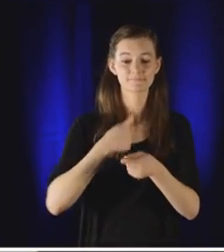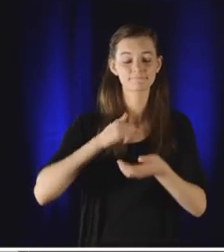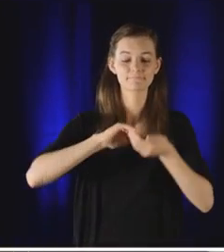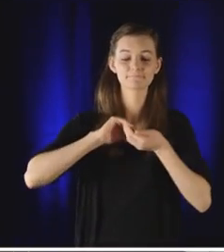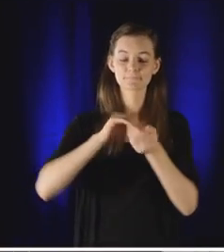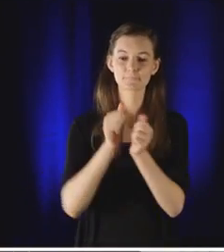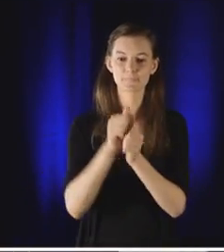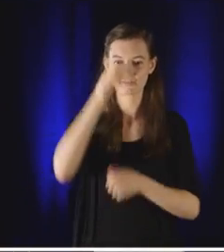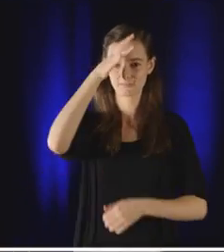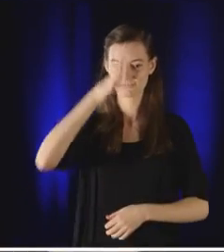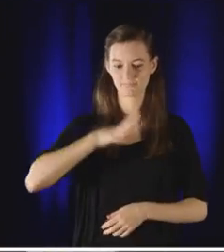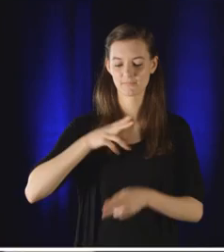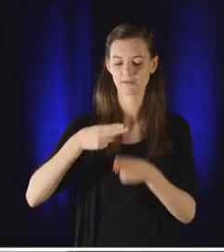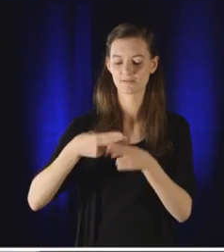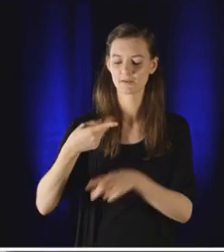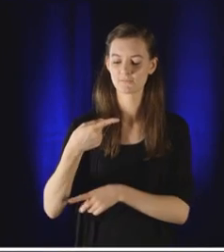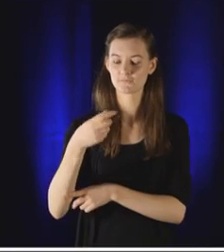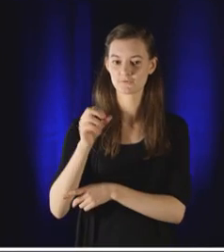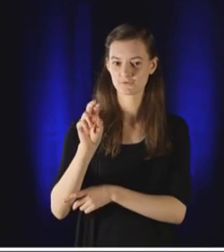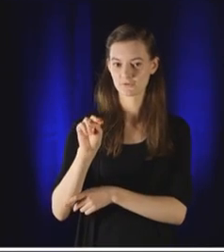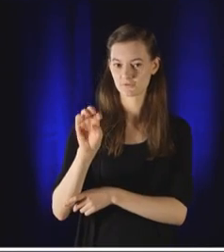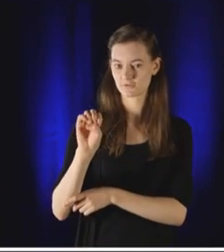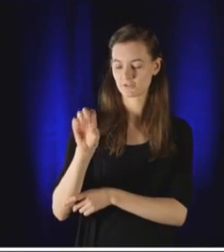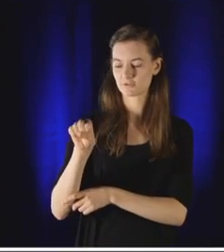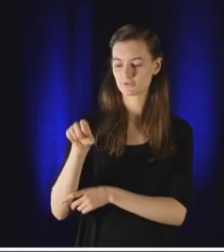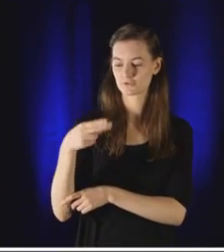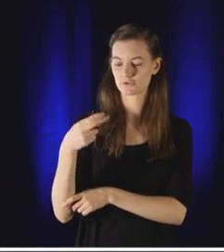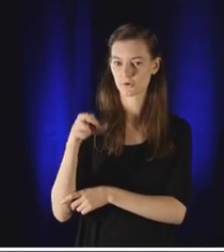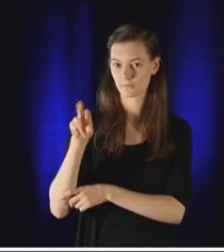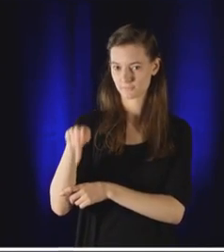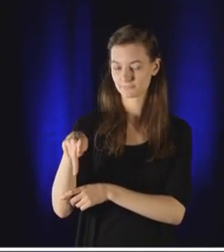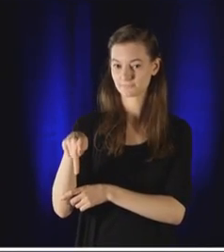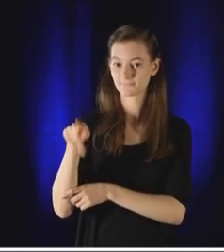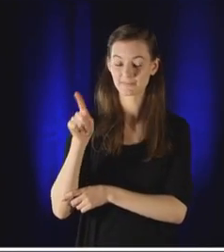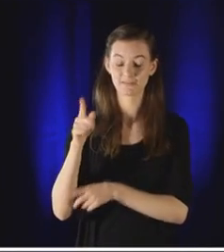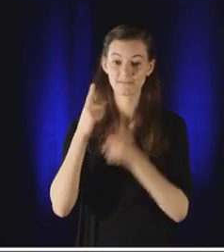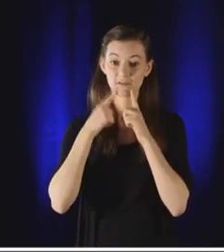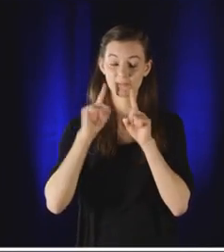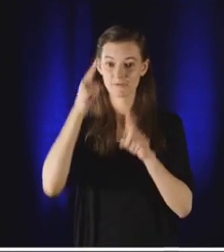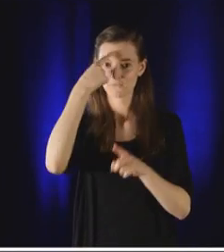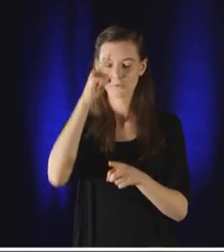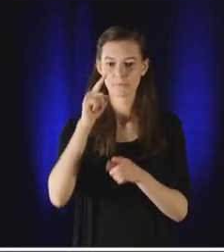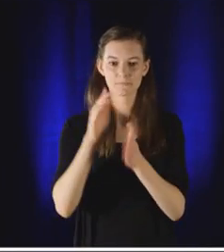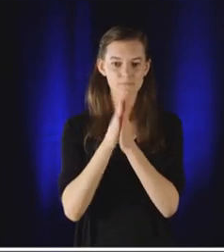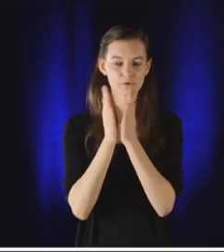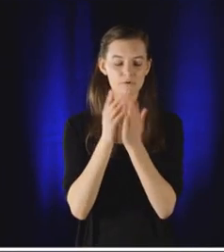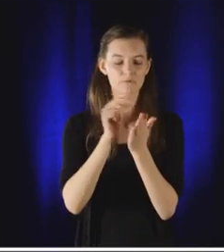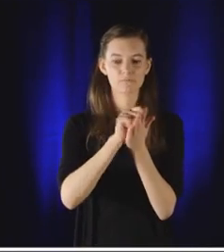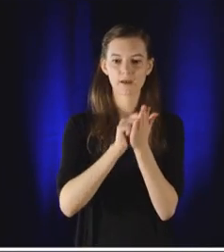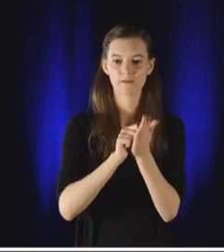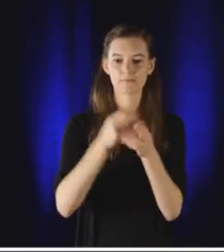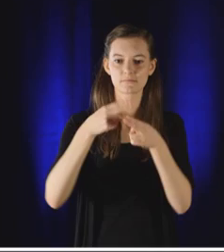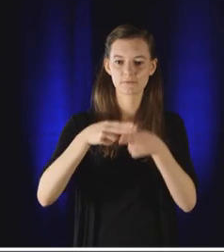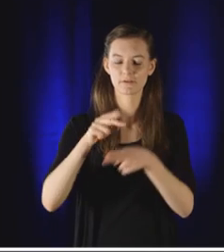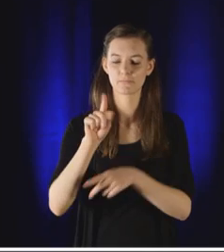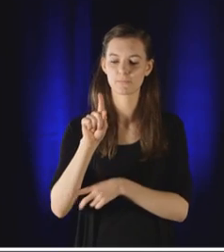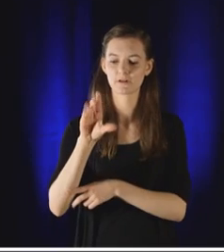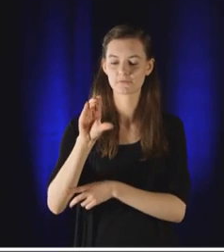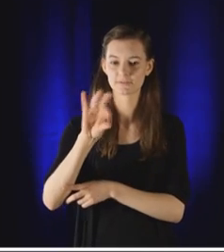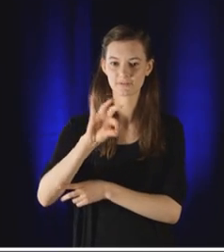a man named Gene Sharp, who's world-famous for studying non-violent action and explaining how it works. He has a list of